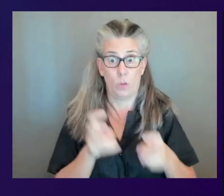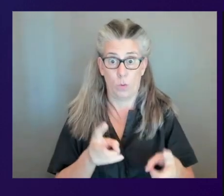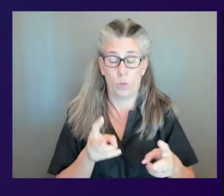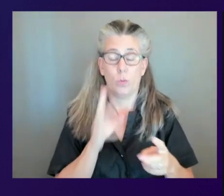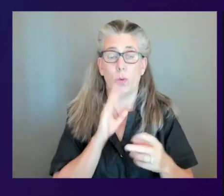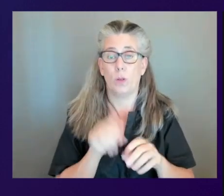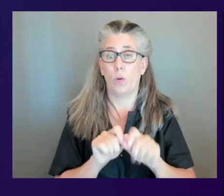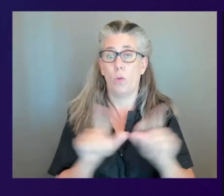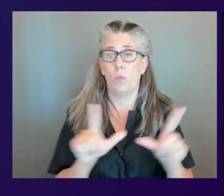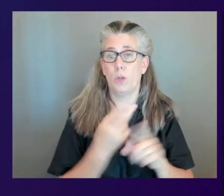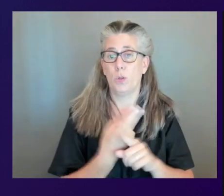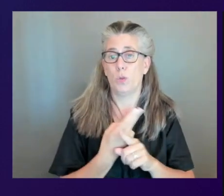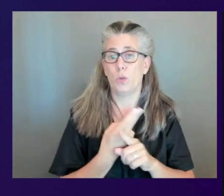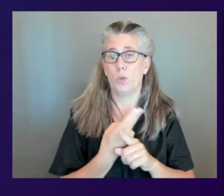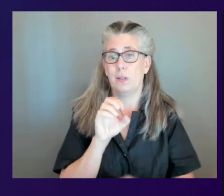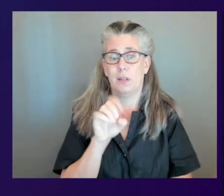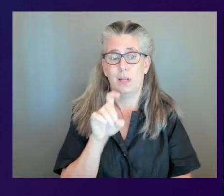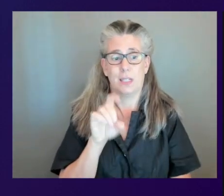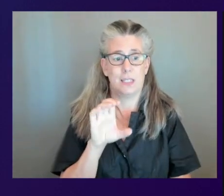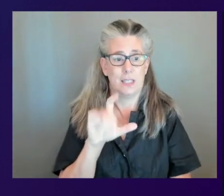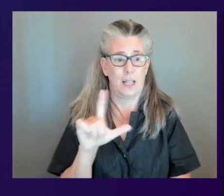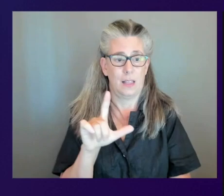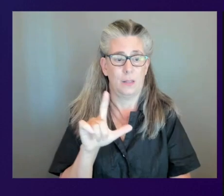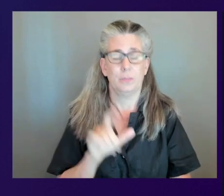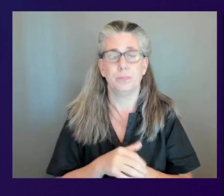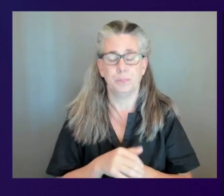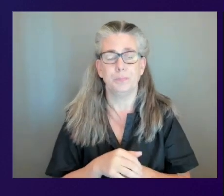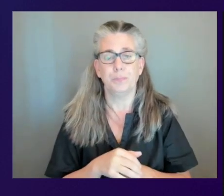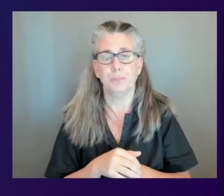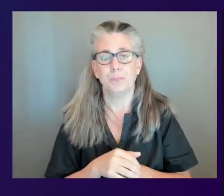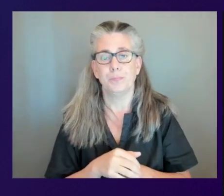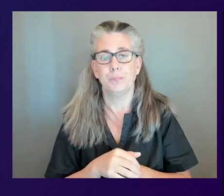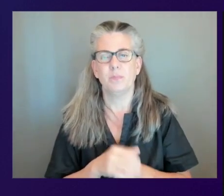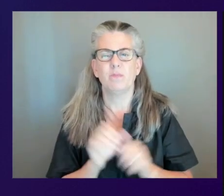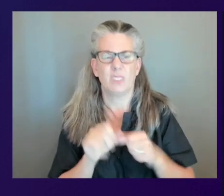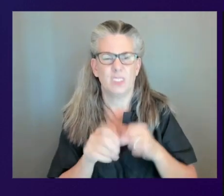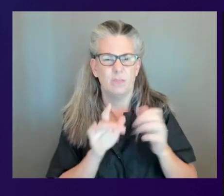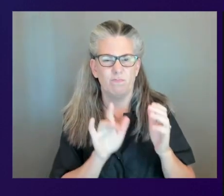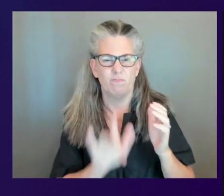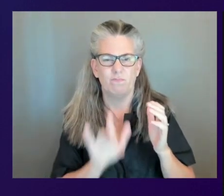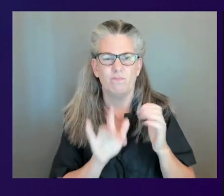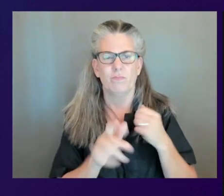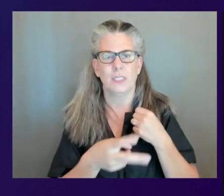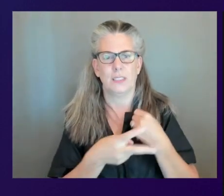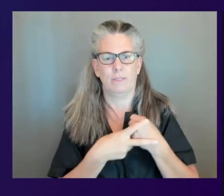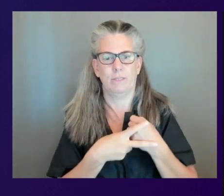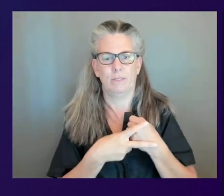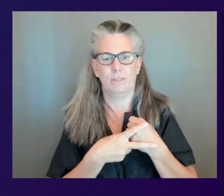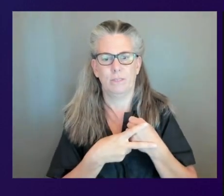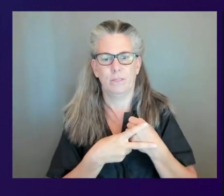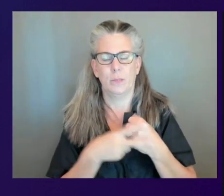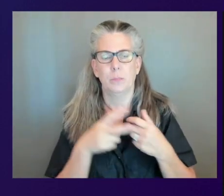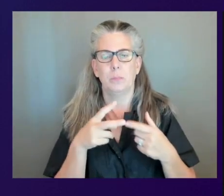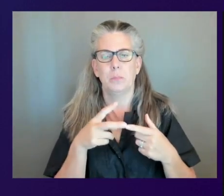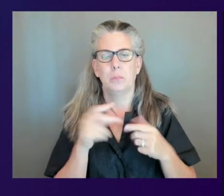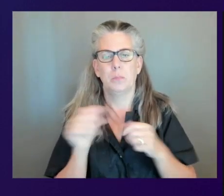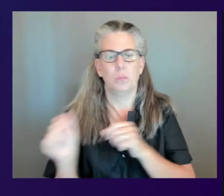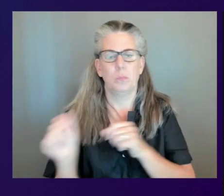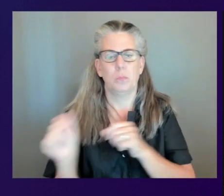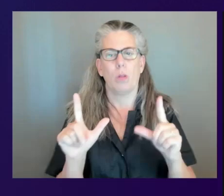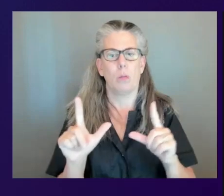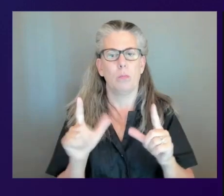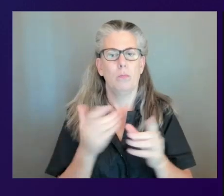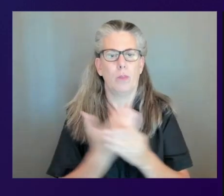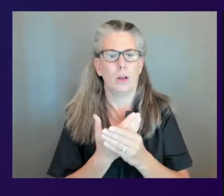we can just go ahead and hit save on that and then we'll just pull that file up